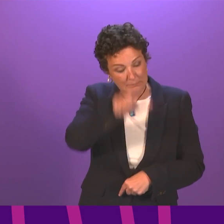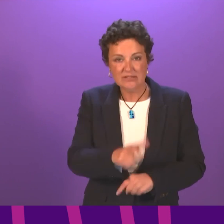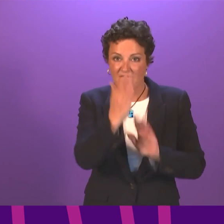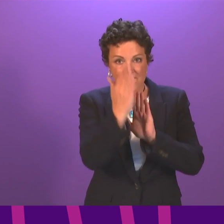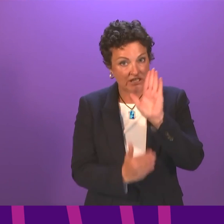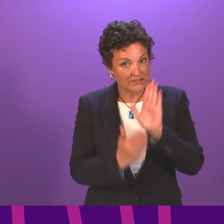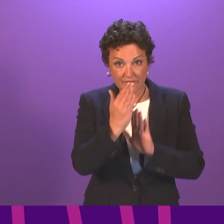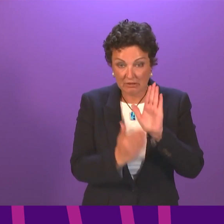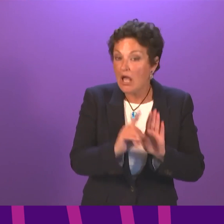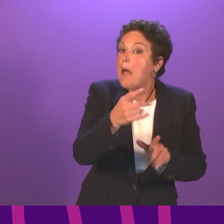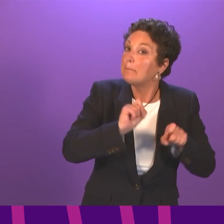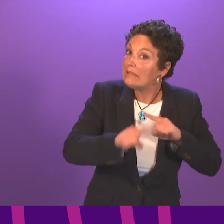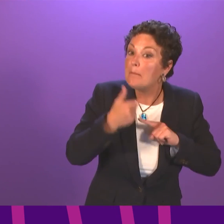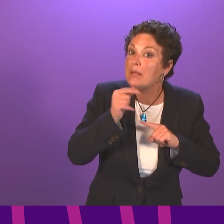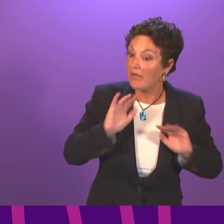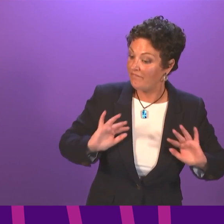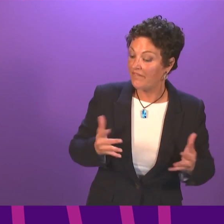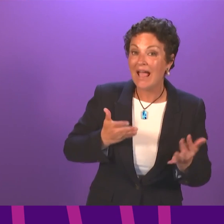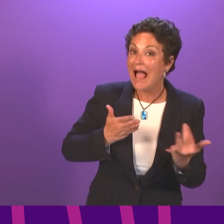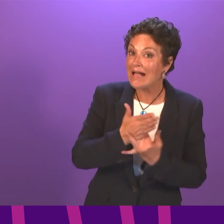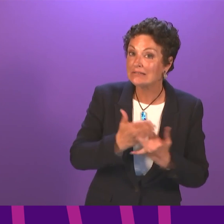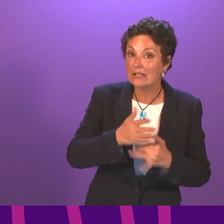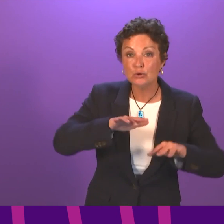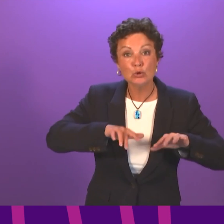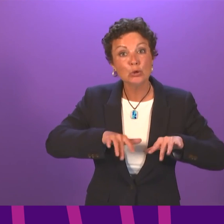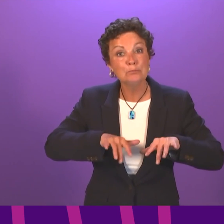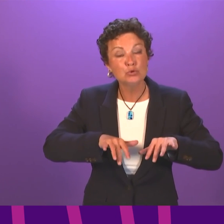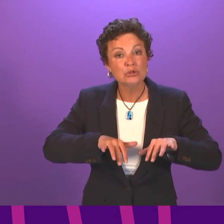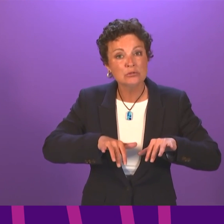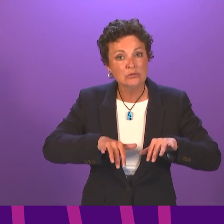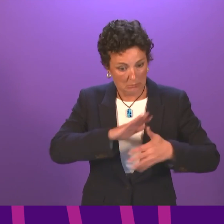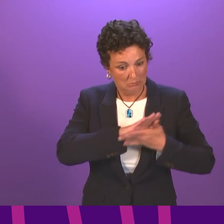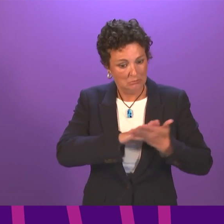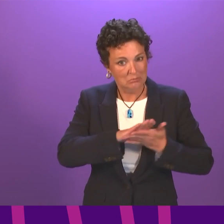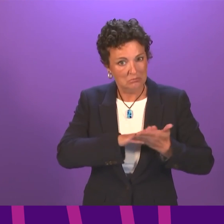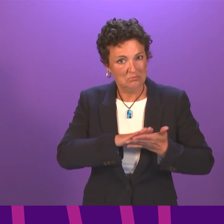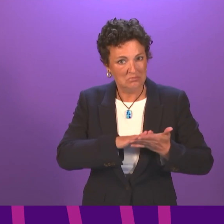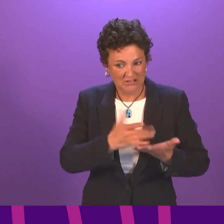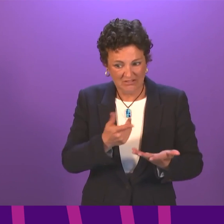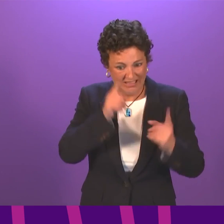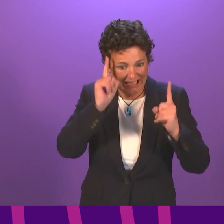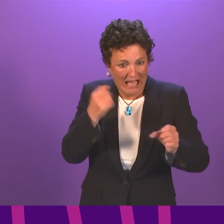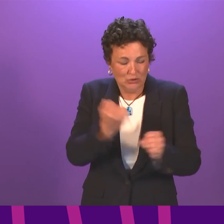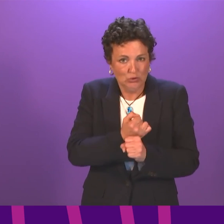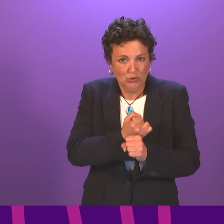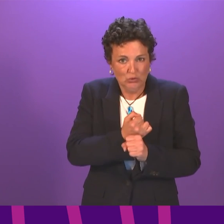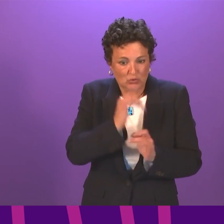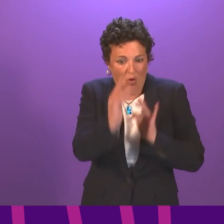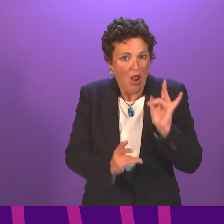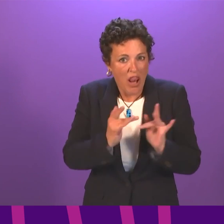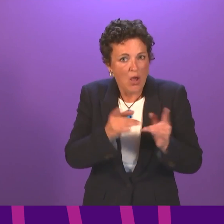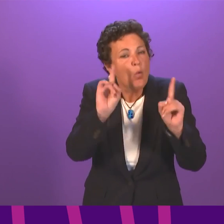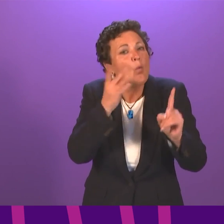and don't have access to a computer, to complete an e-consult online form? Thank you.